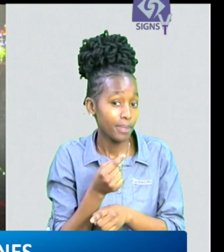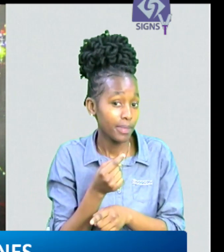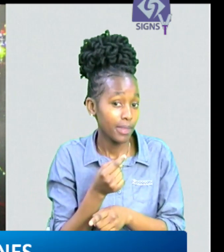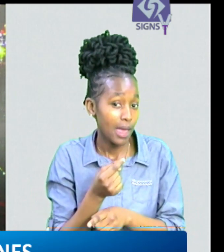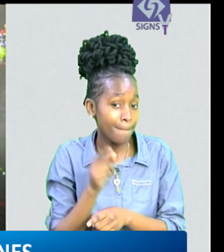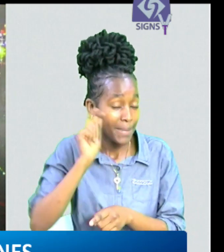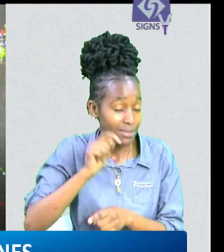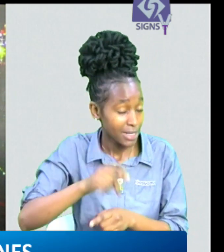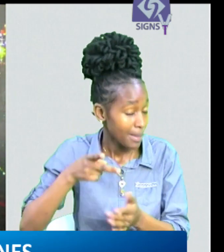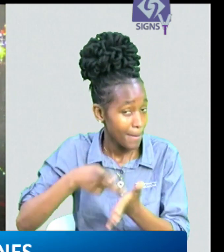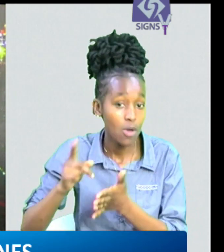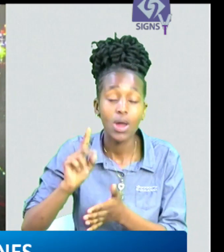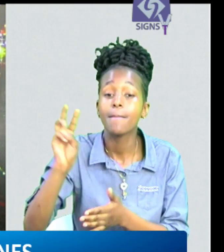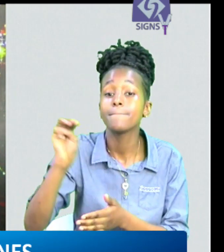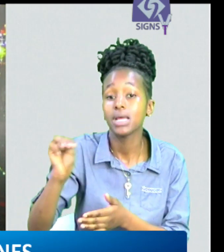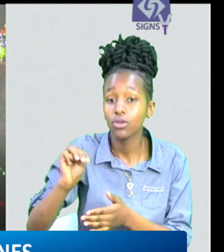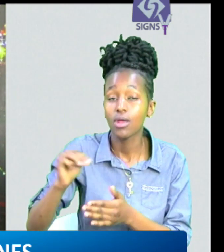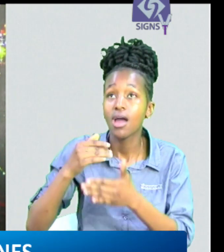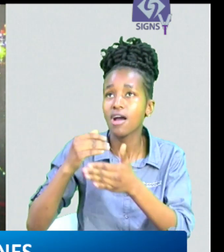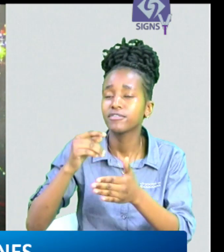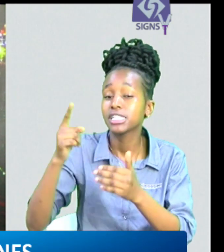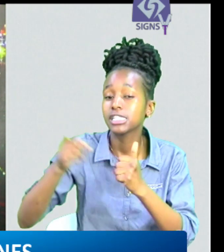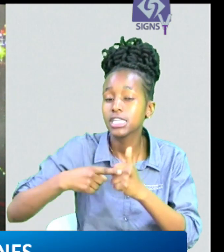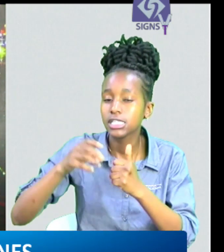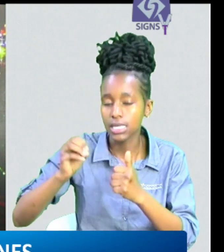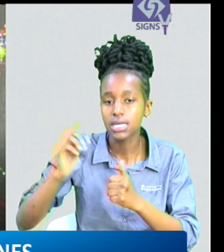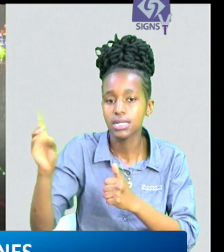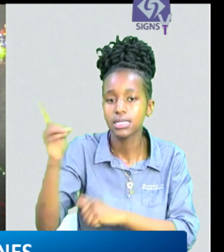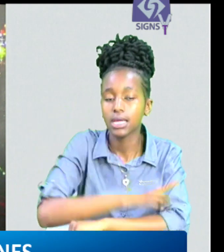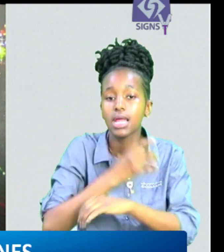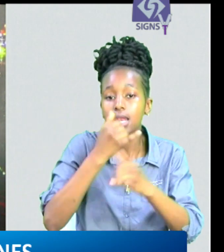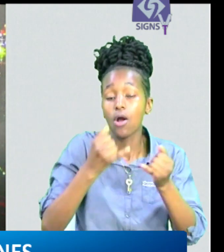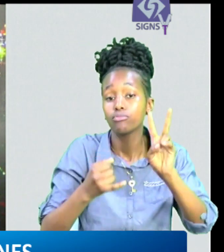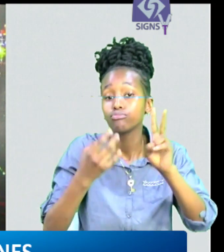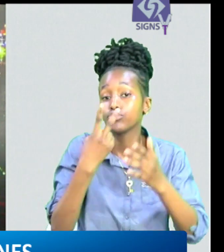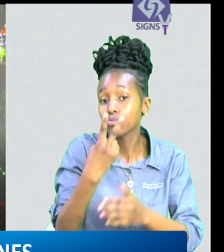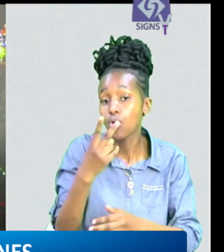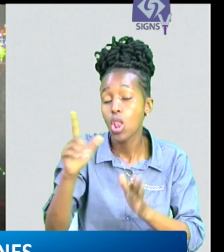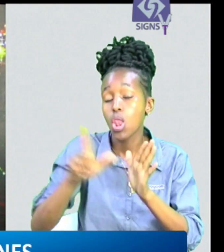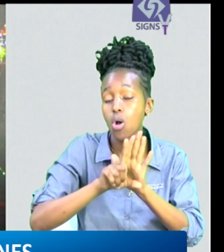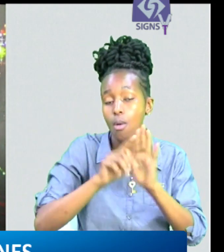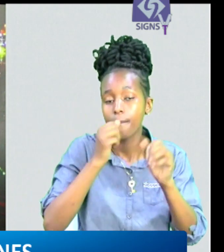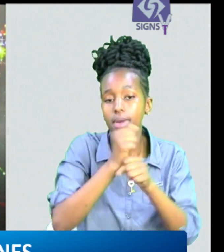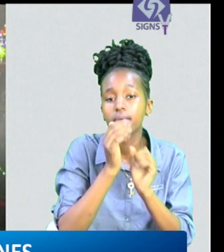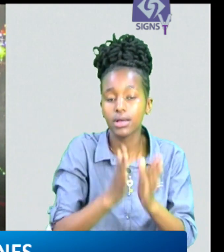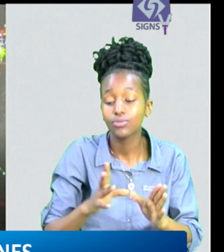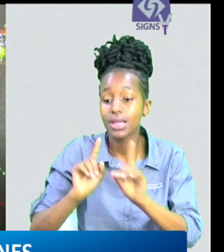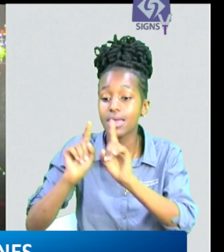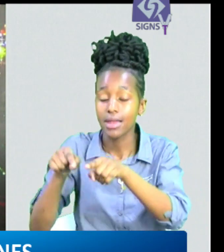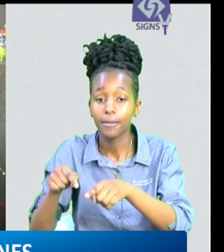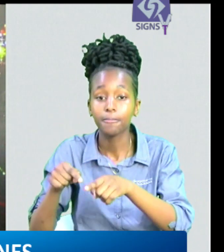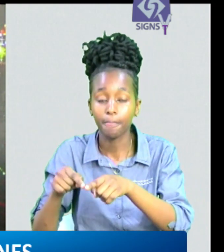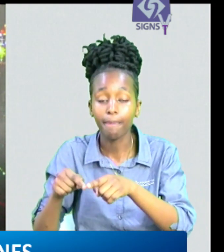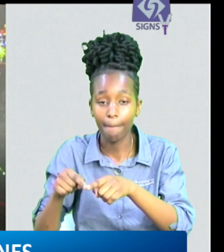faced similar allegations were on the other hand fined kenyan shillings one million each to be paid within 60 days the party